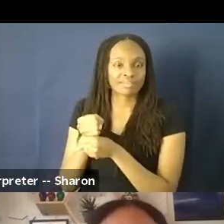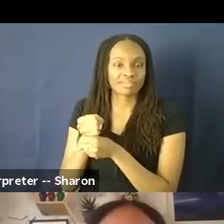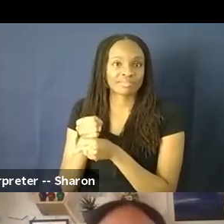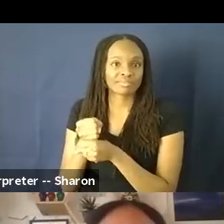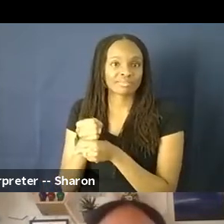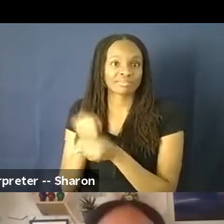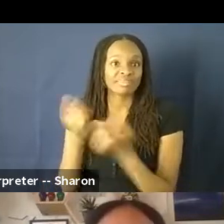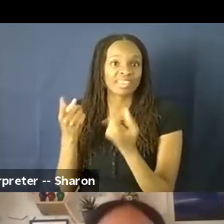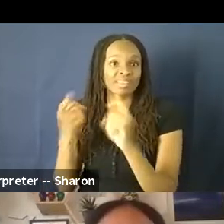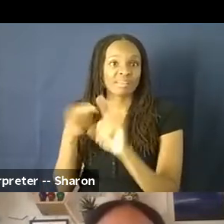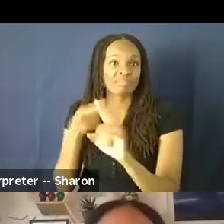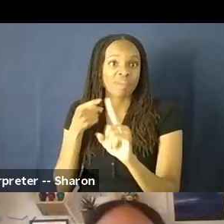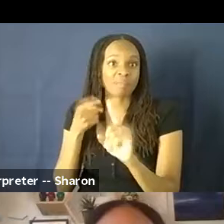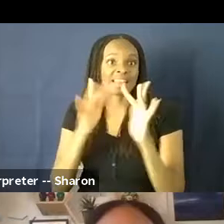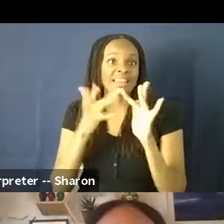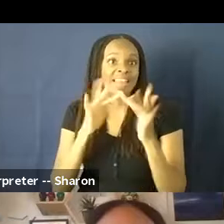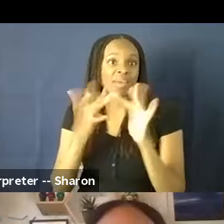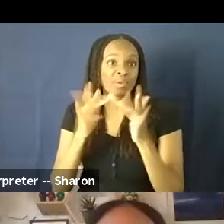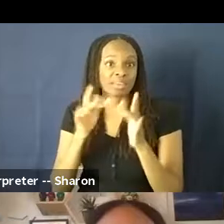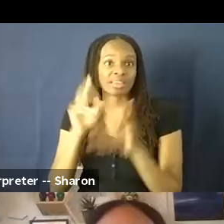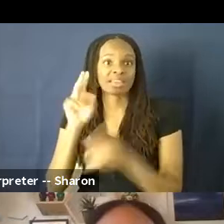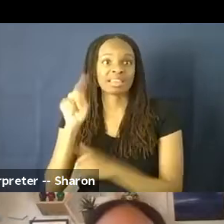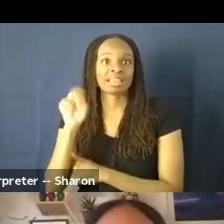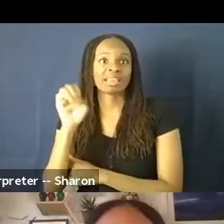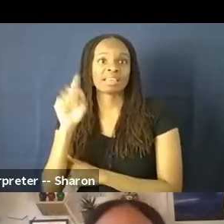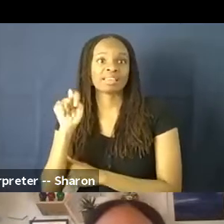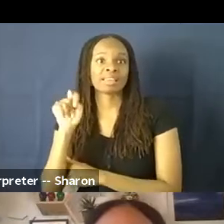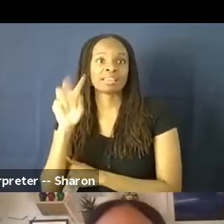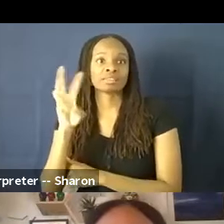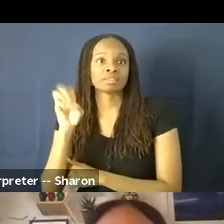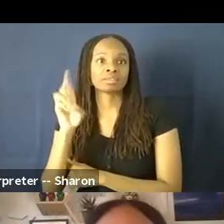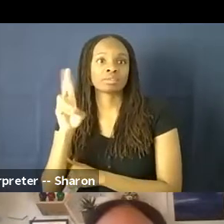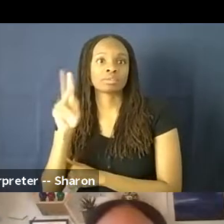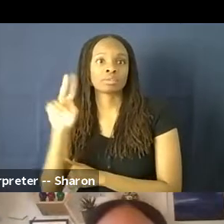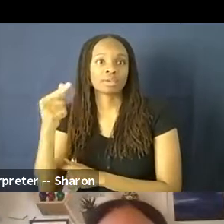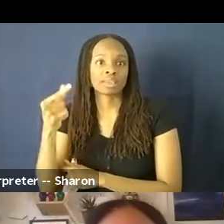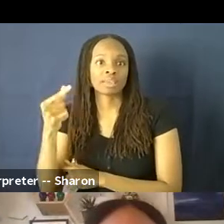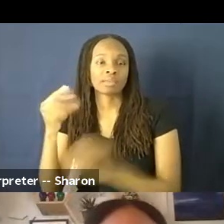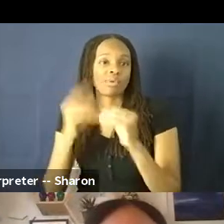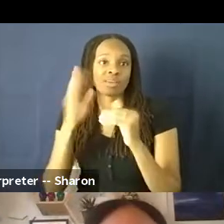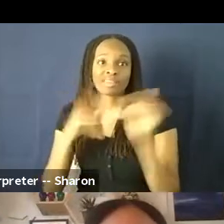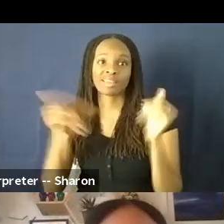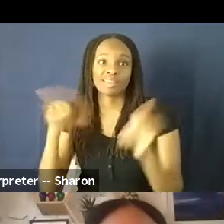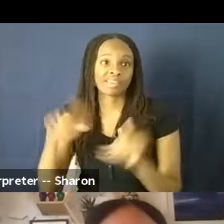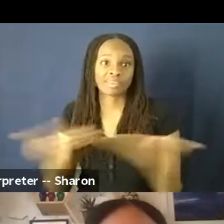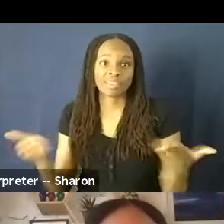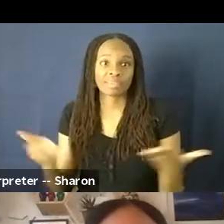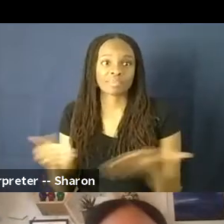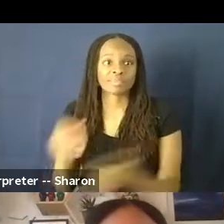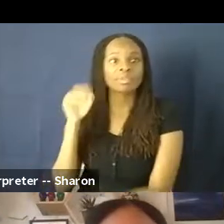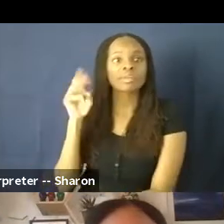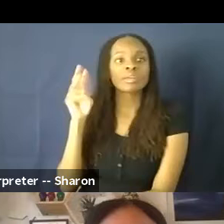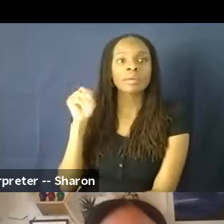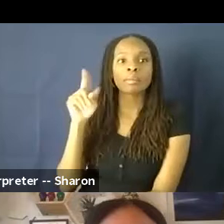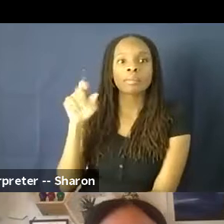come from networking more so than anything else. And I would just say, you know, my